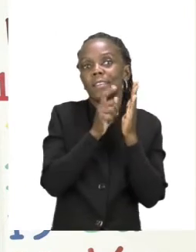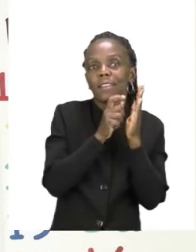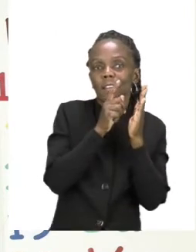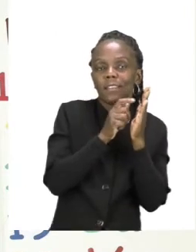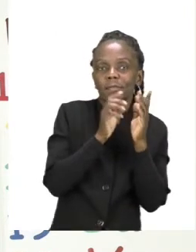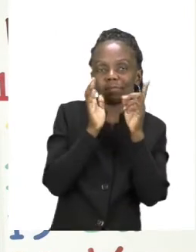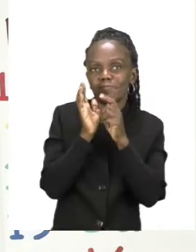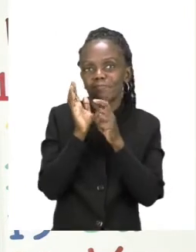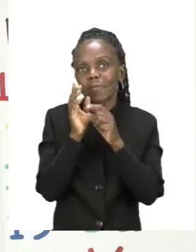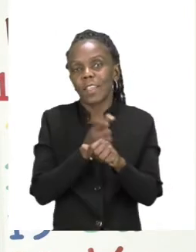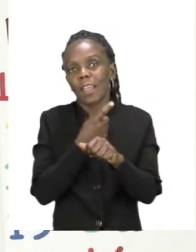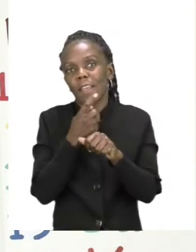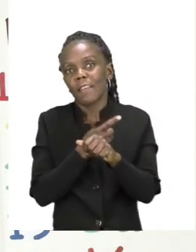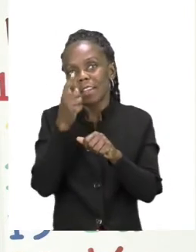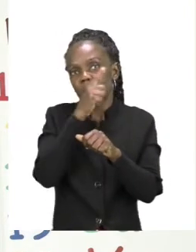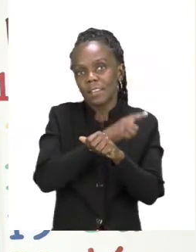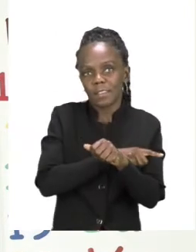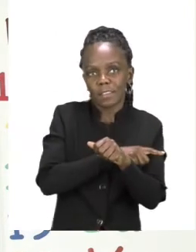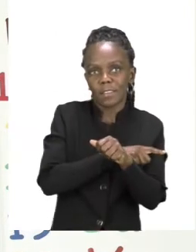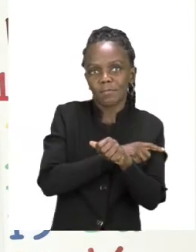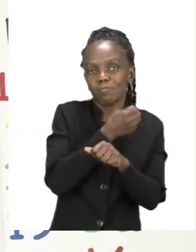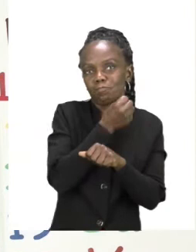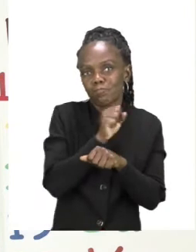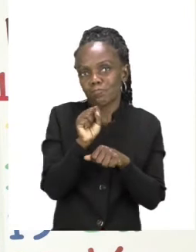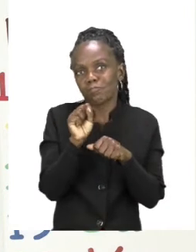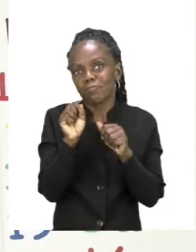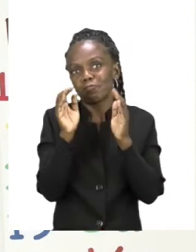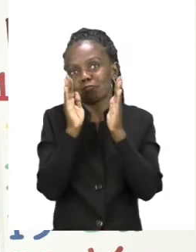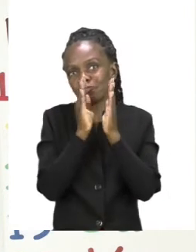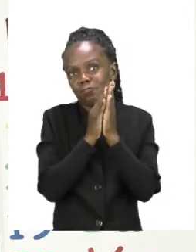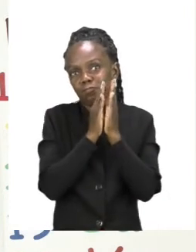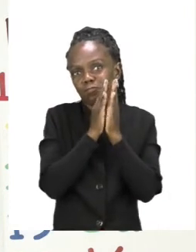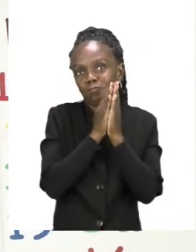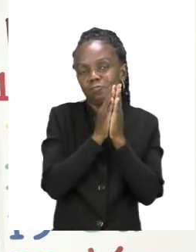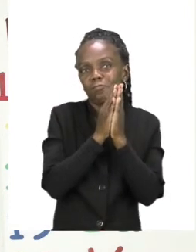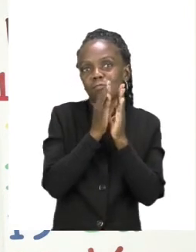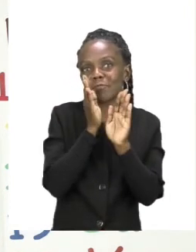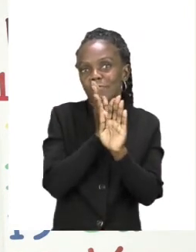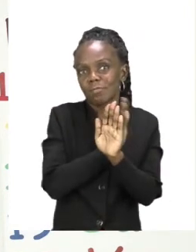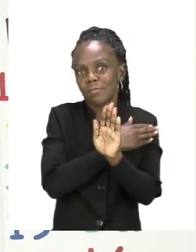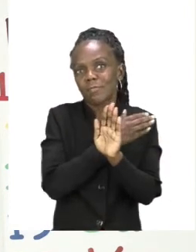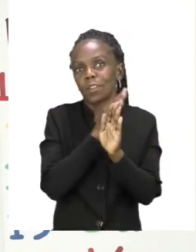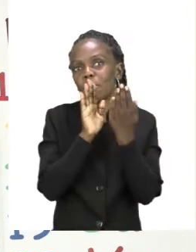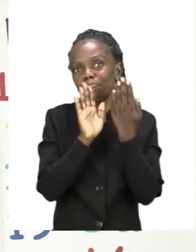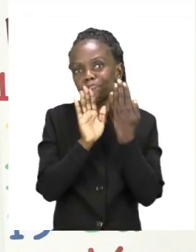Sanitize everyday so the germs can stay